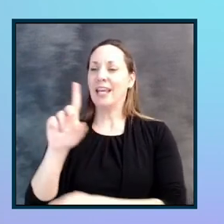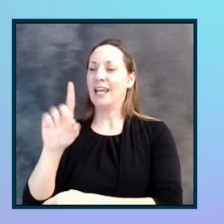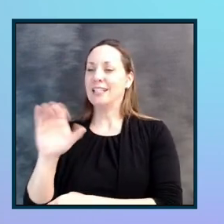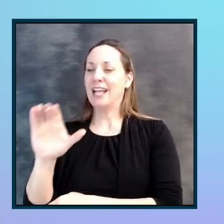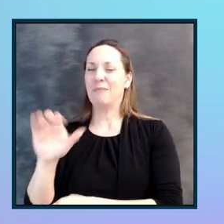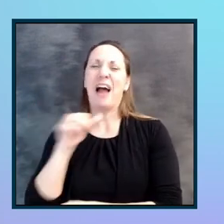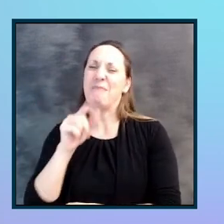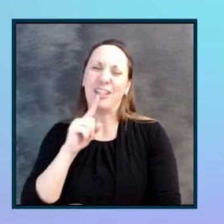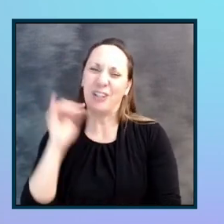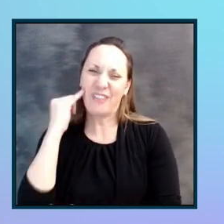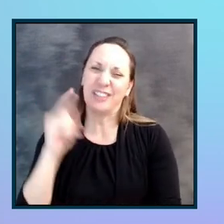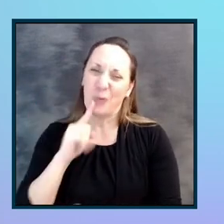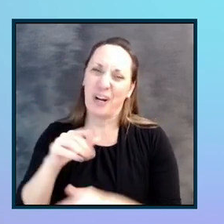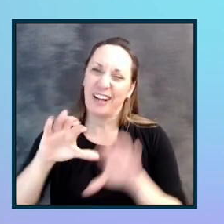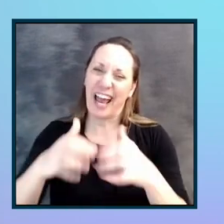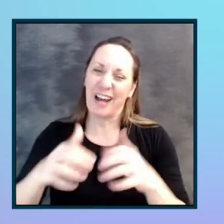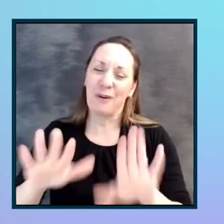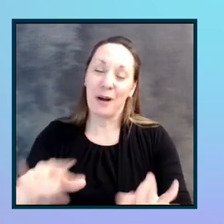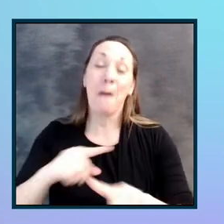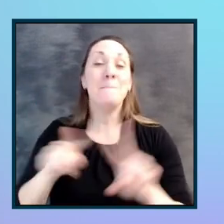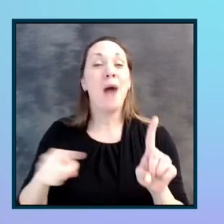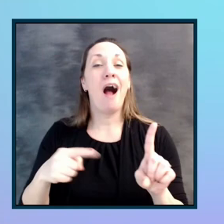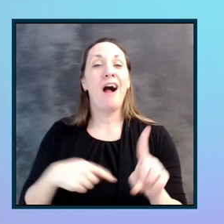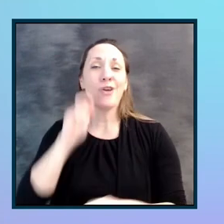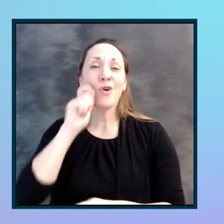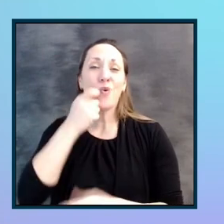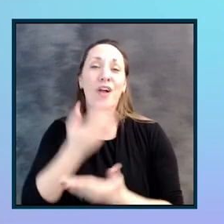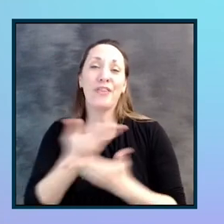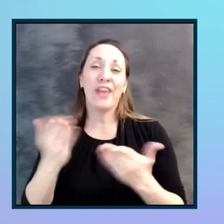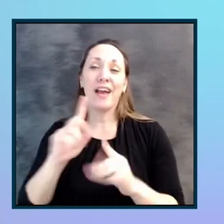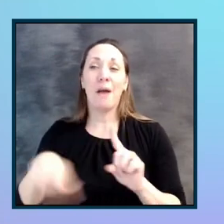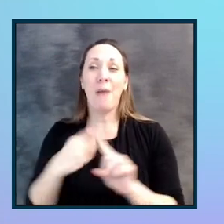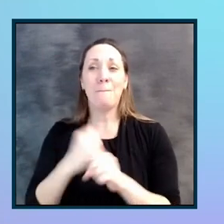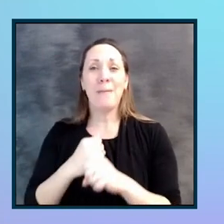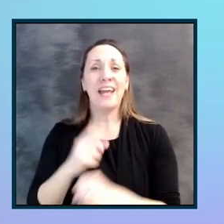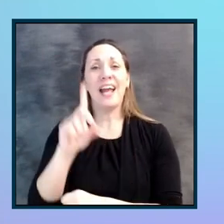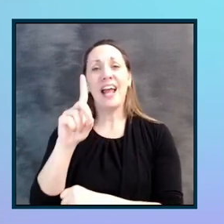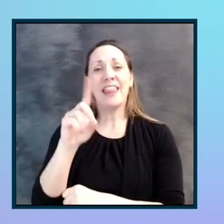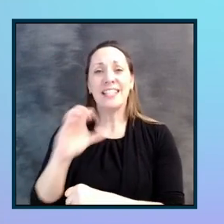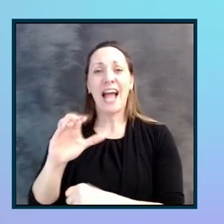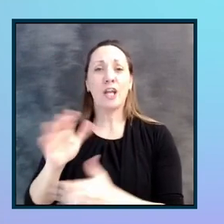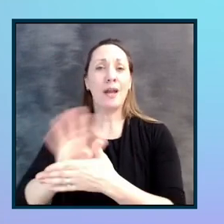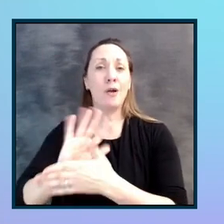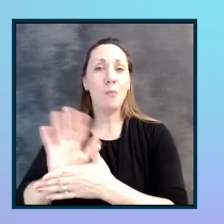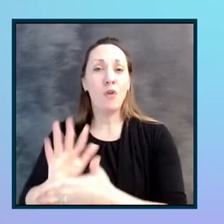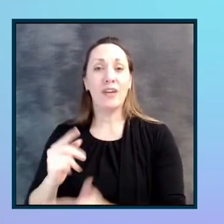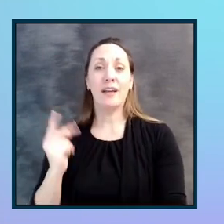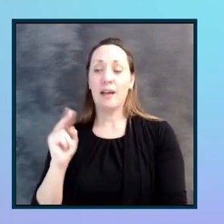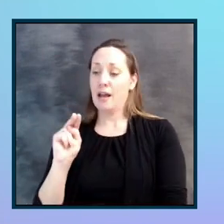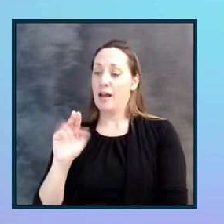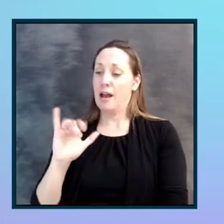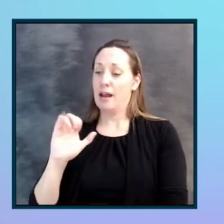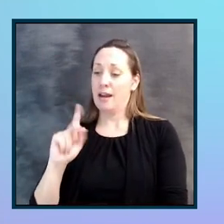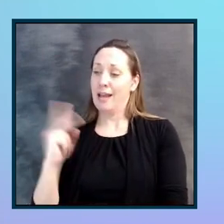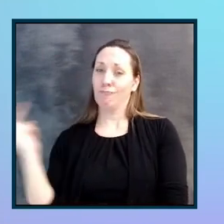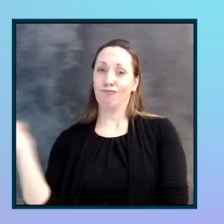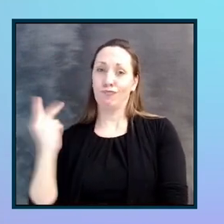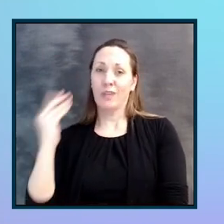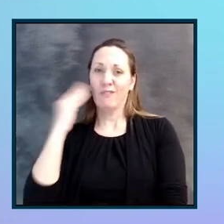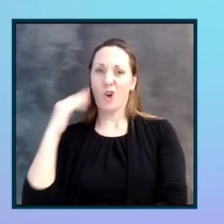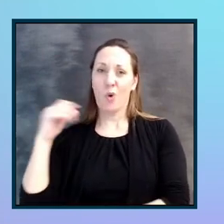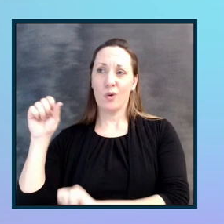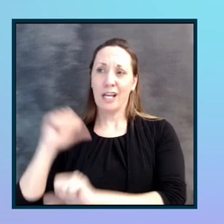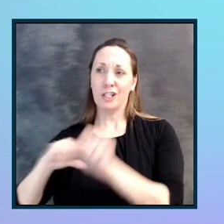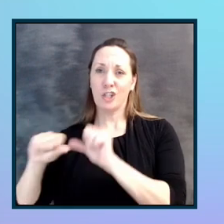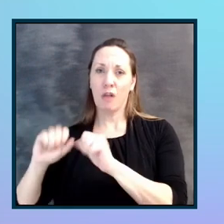but the cool thing about putting this documentary together was Nick and I had known each other, you know, here's this league that all